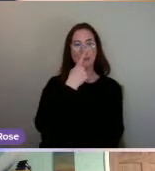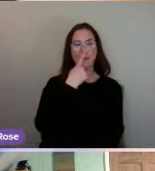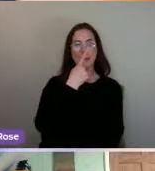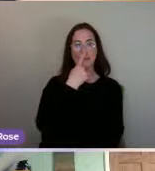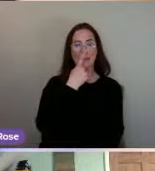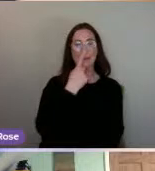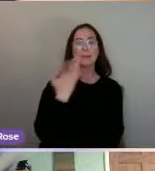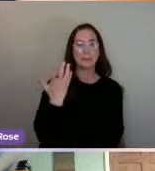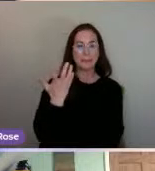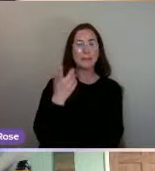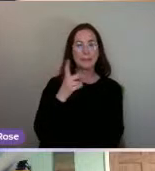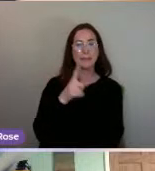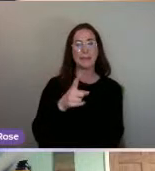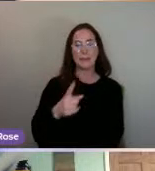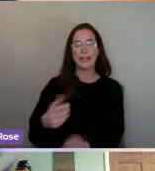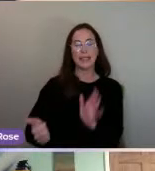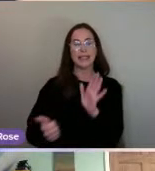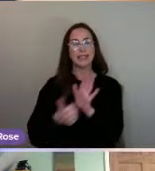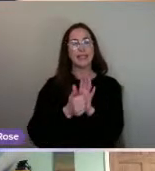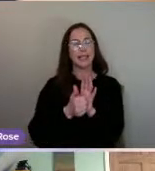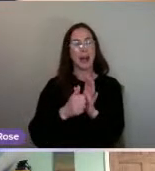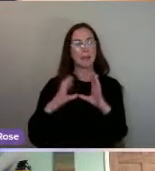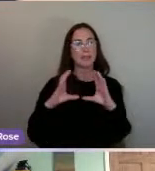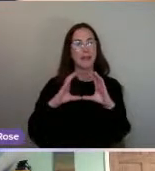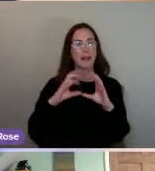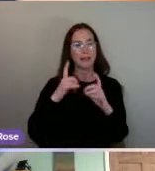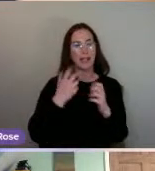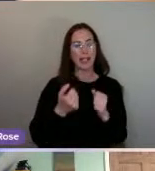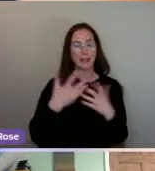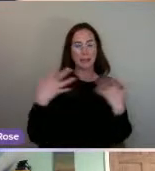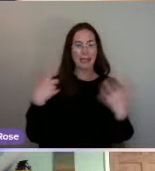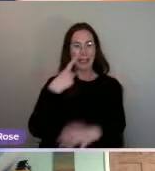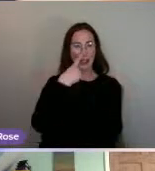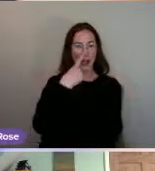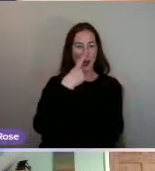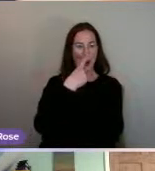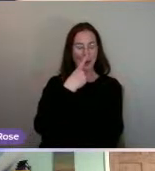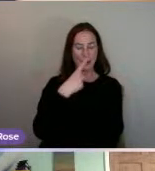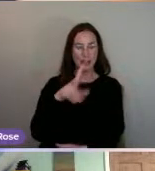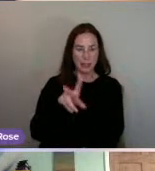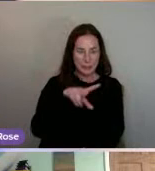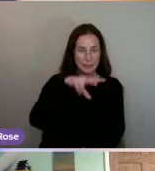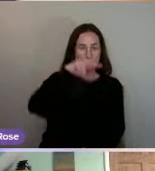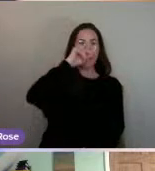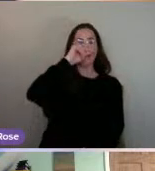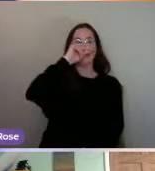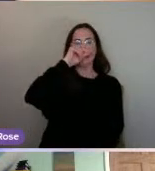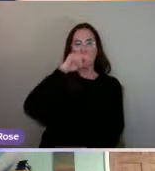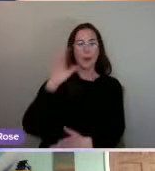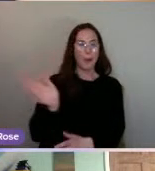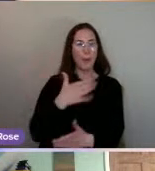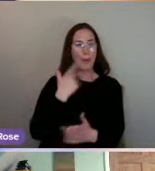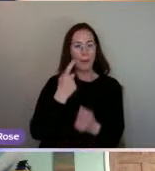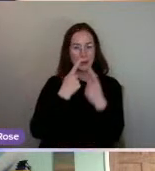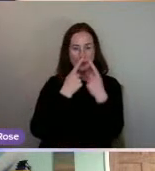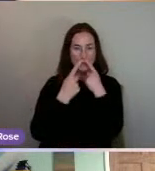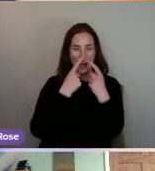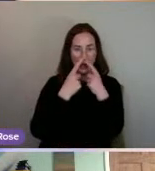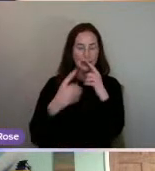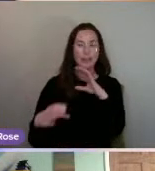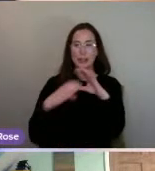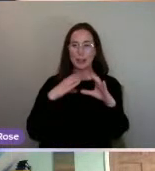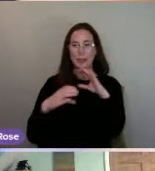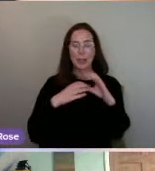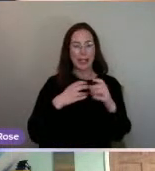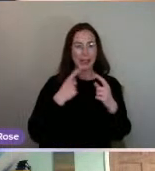numbskulls have a character with a big nose who took in all the smells and communicated